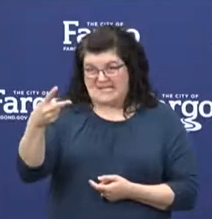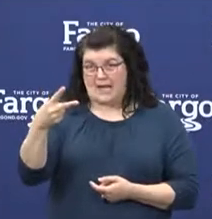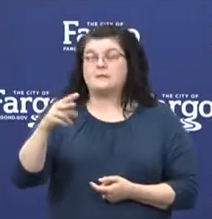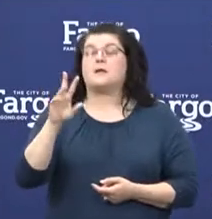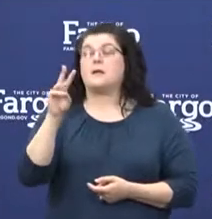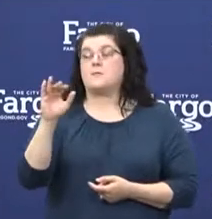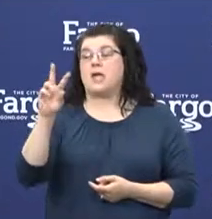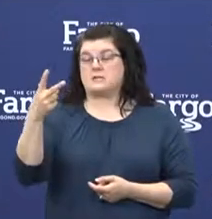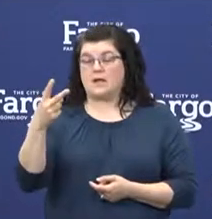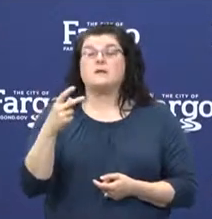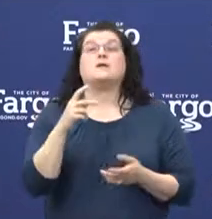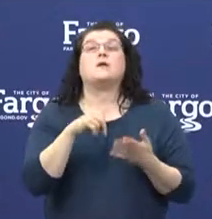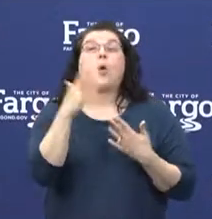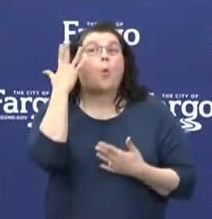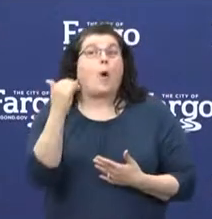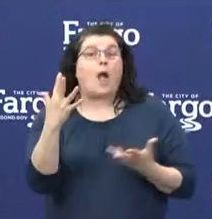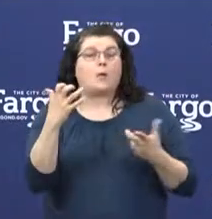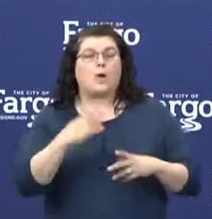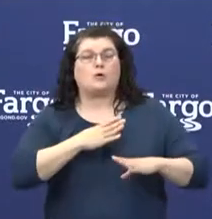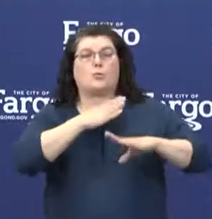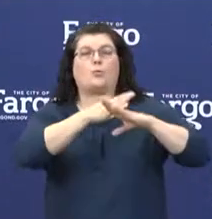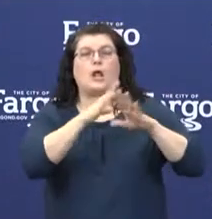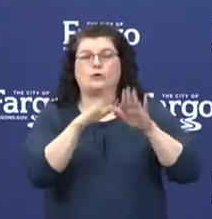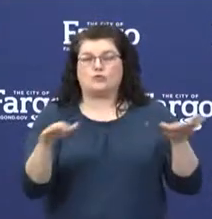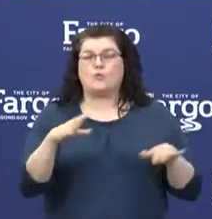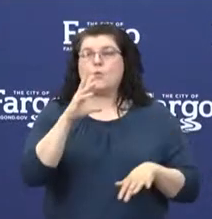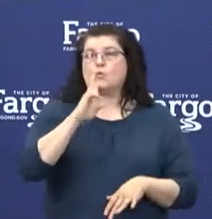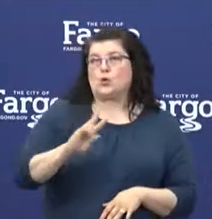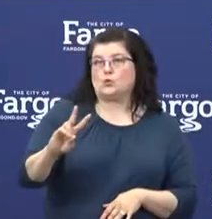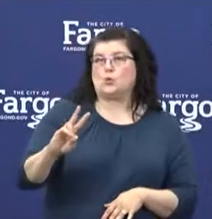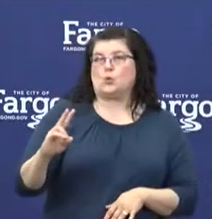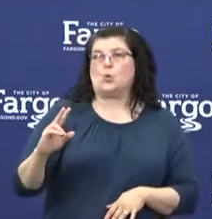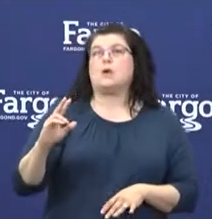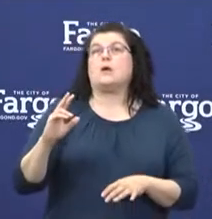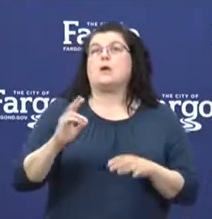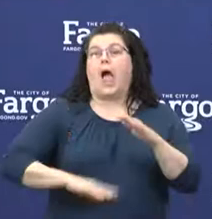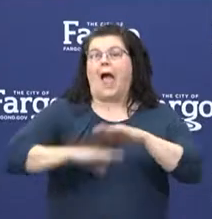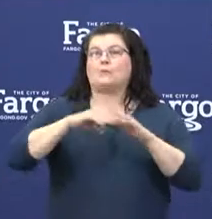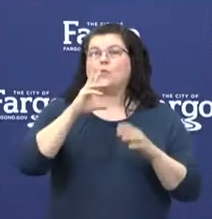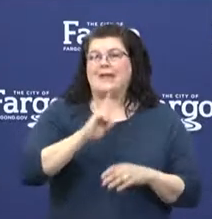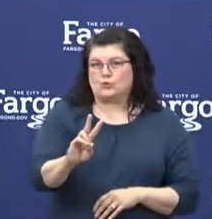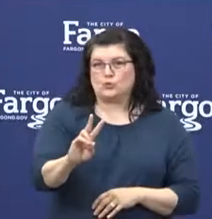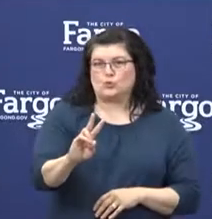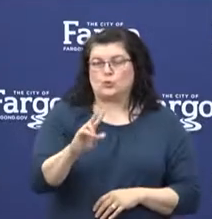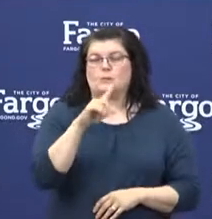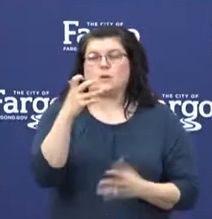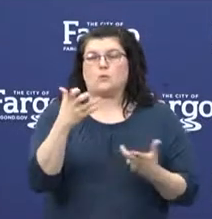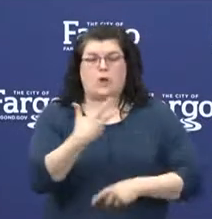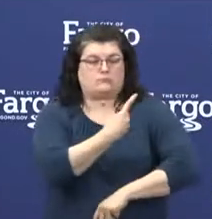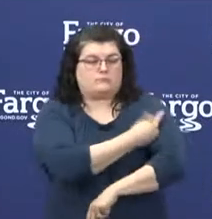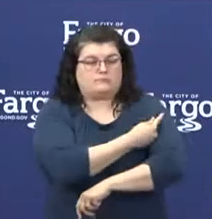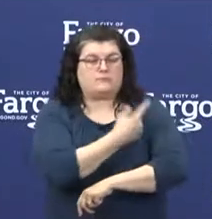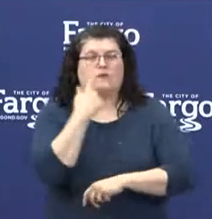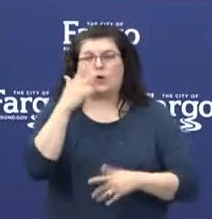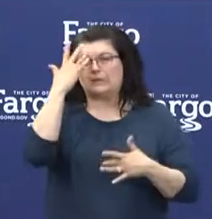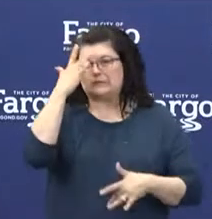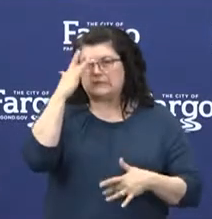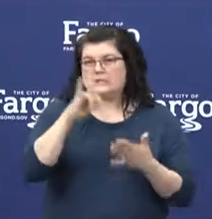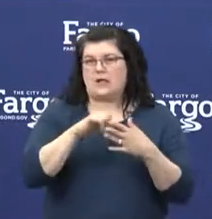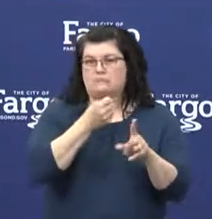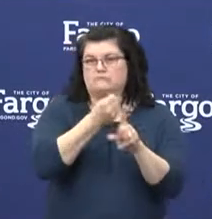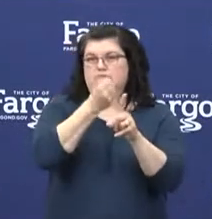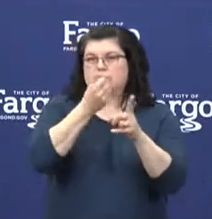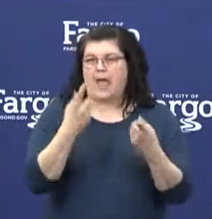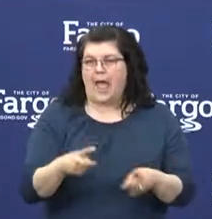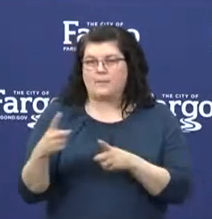importance of protecting children two years and younger from vaccine preventable diseases. I'd like to take this opportunity